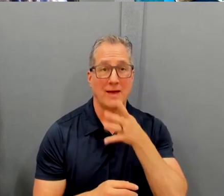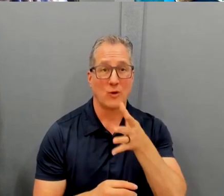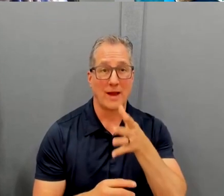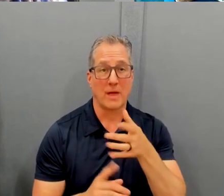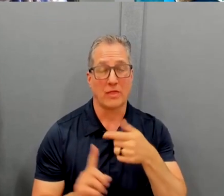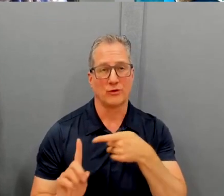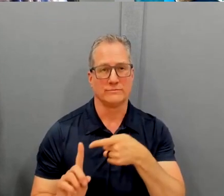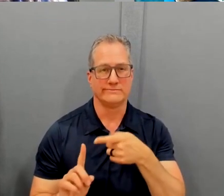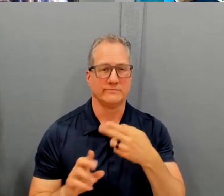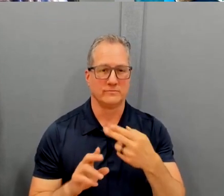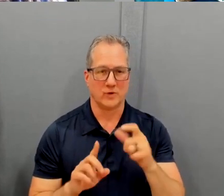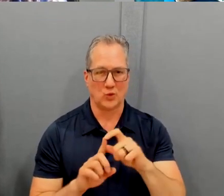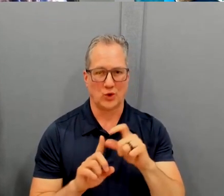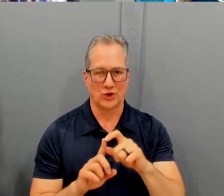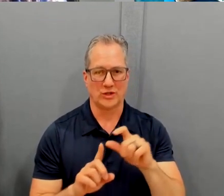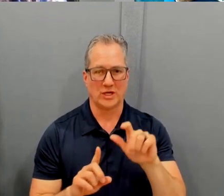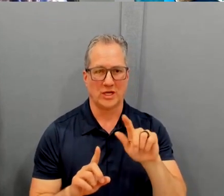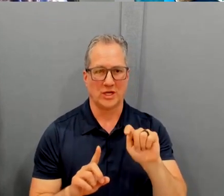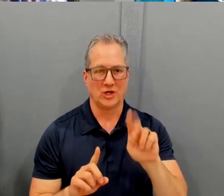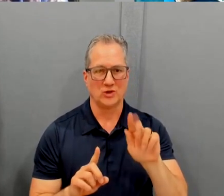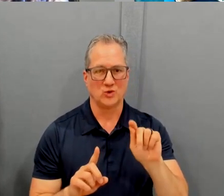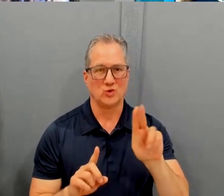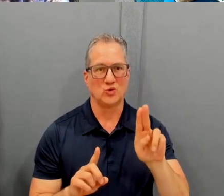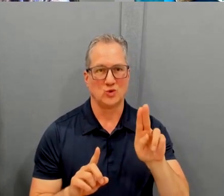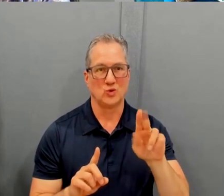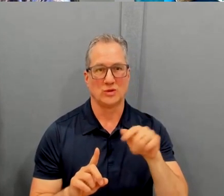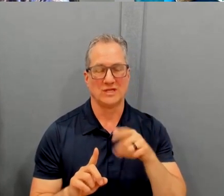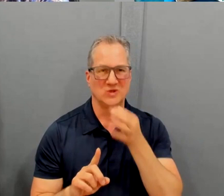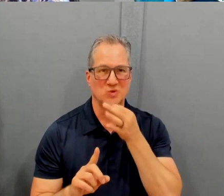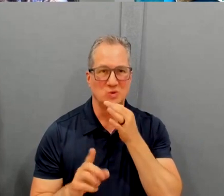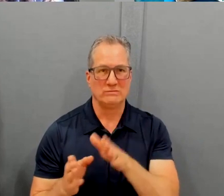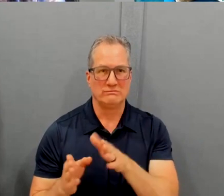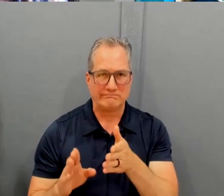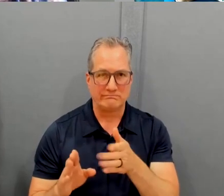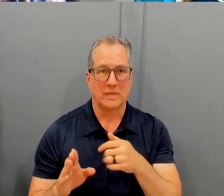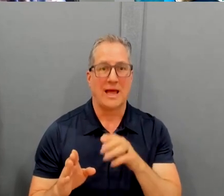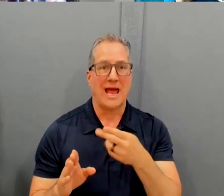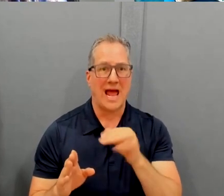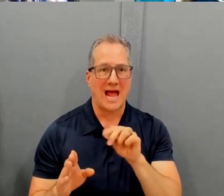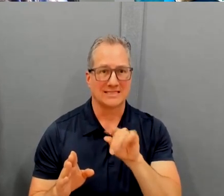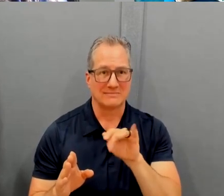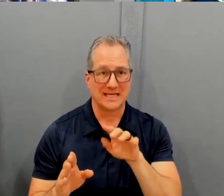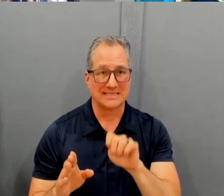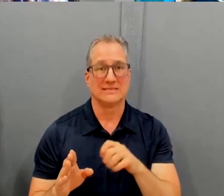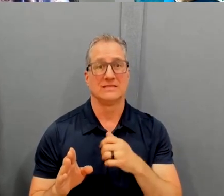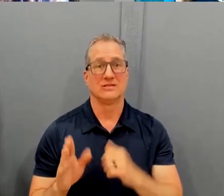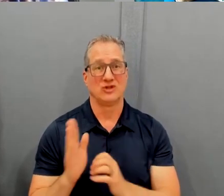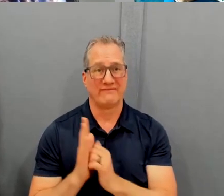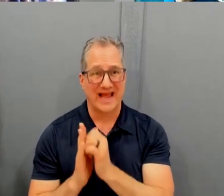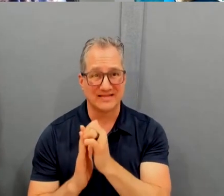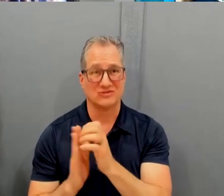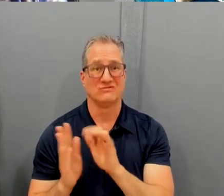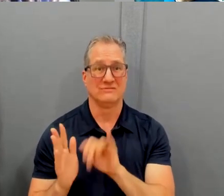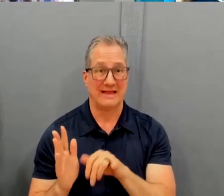tutu was in hospice at my uncle's house next door, and she had cancer. And I'm the oldest